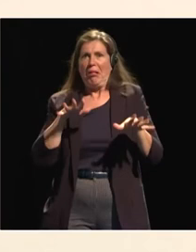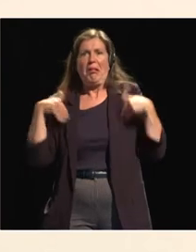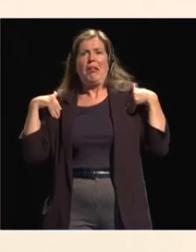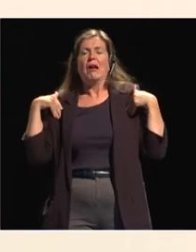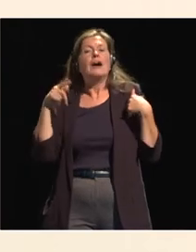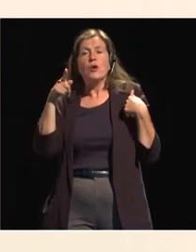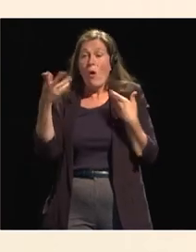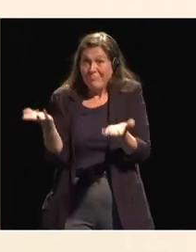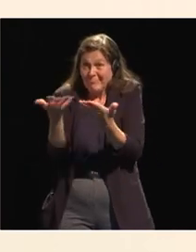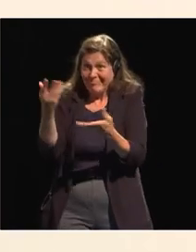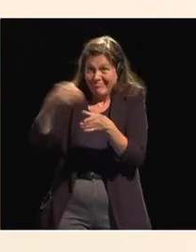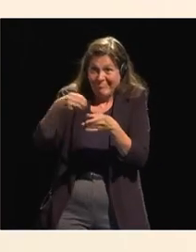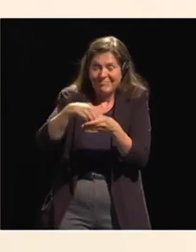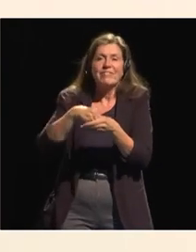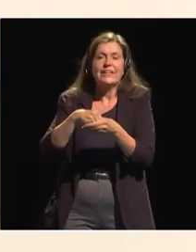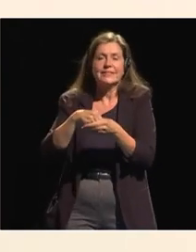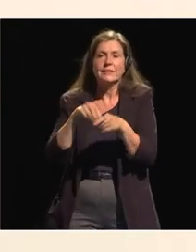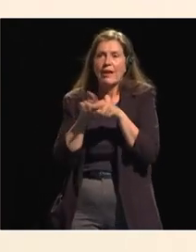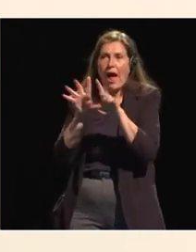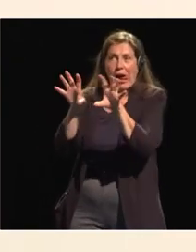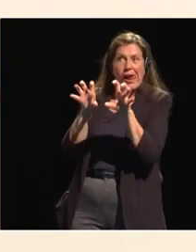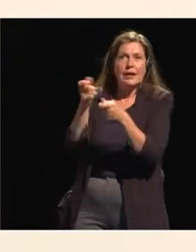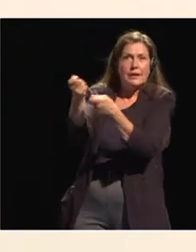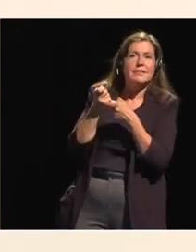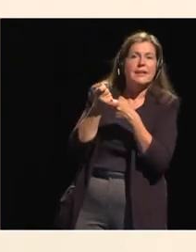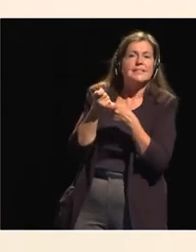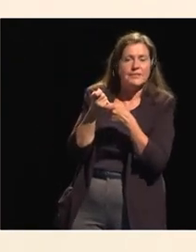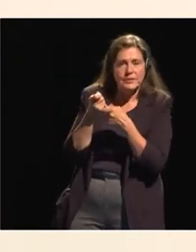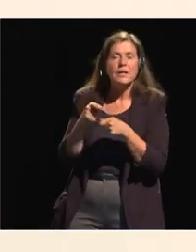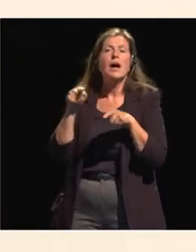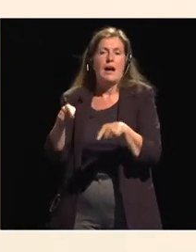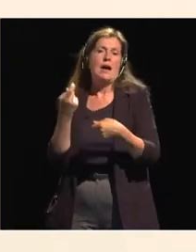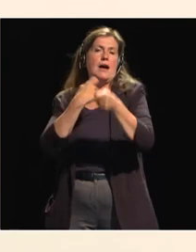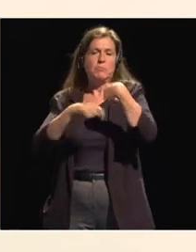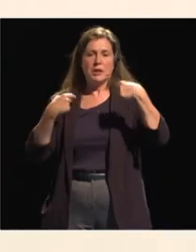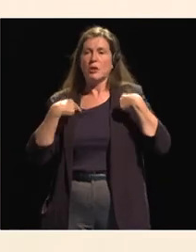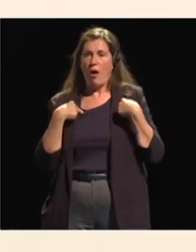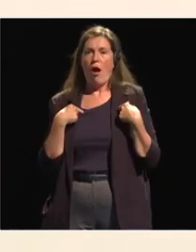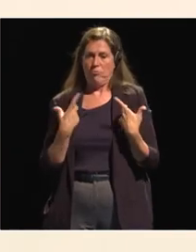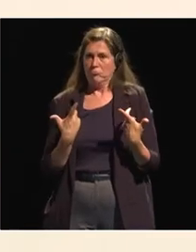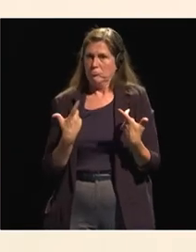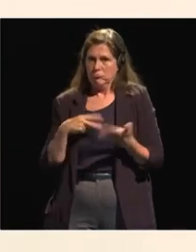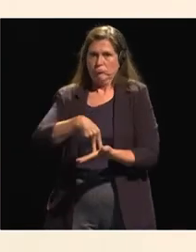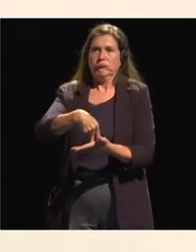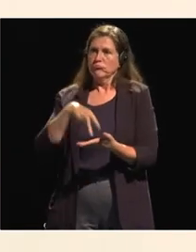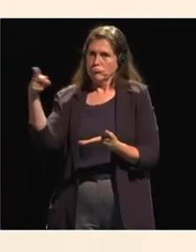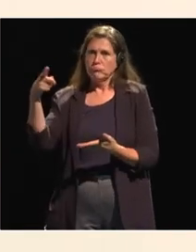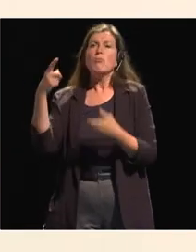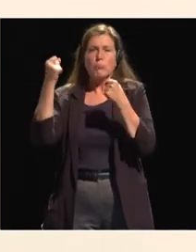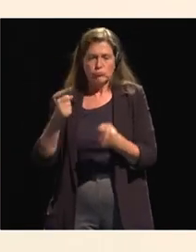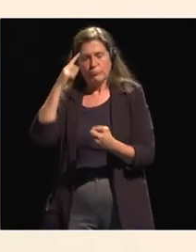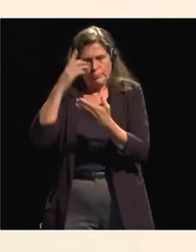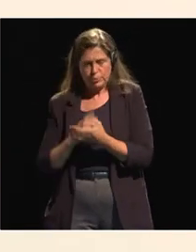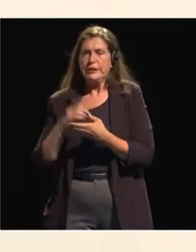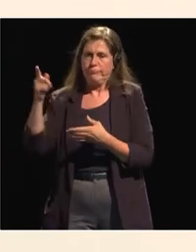law but it should be more attractive and to really be credible so that the industrial in